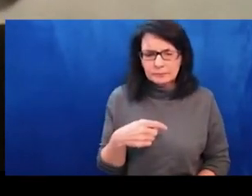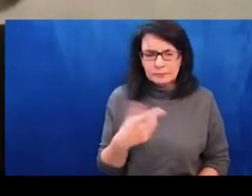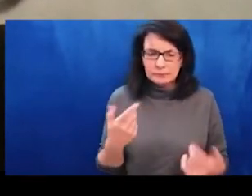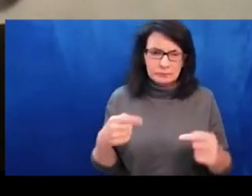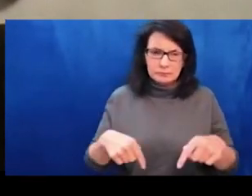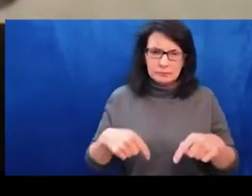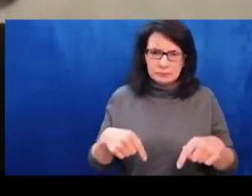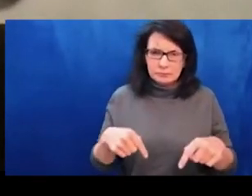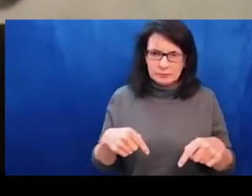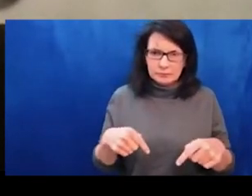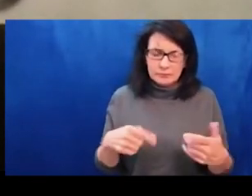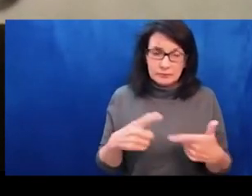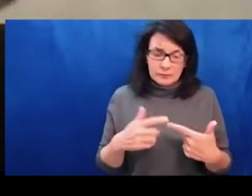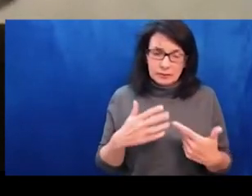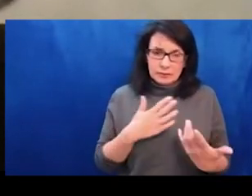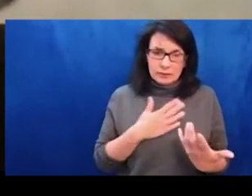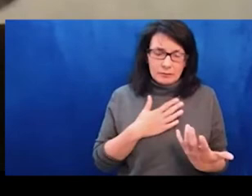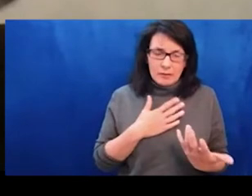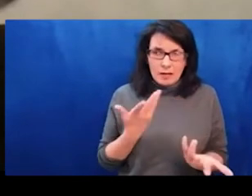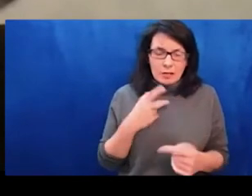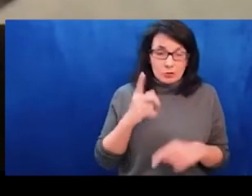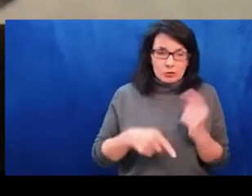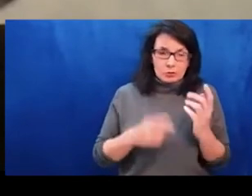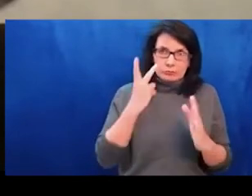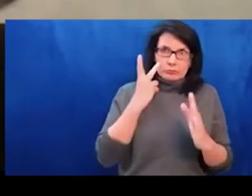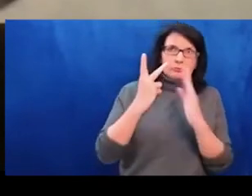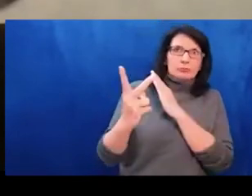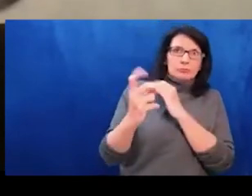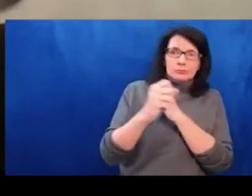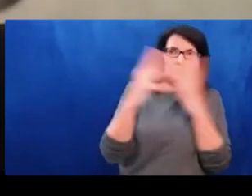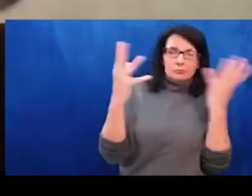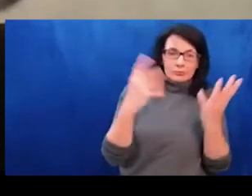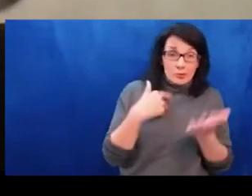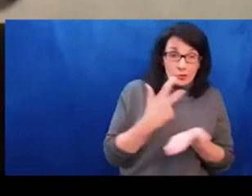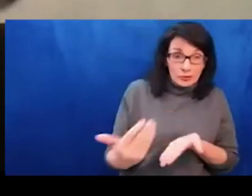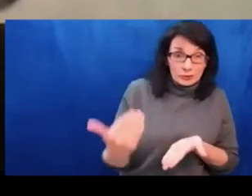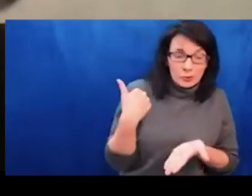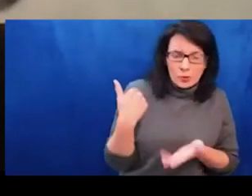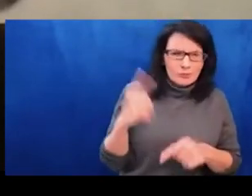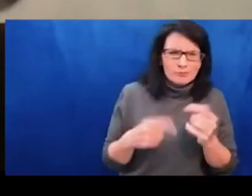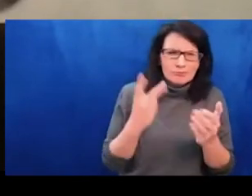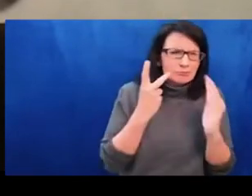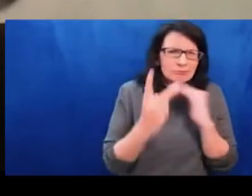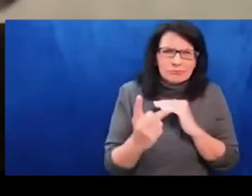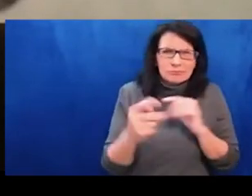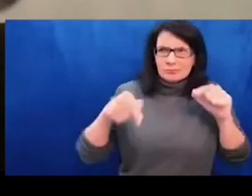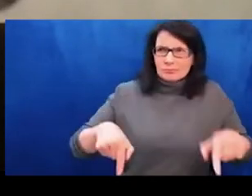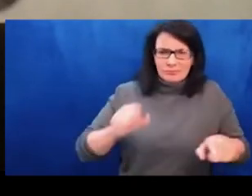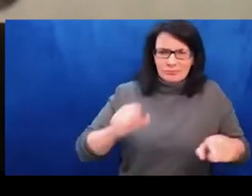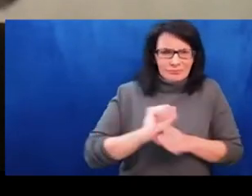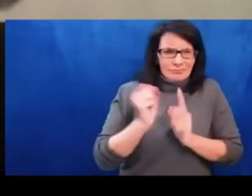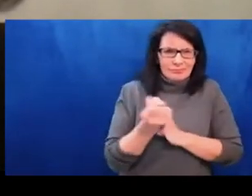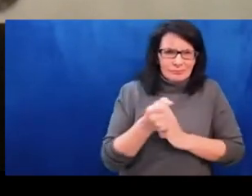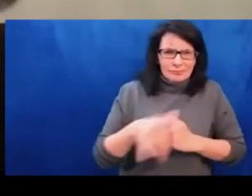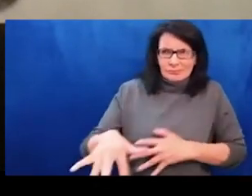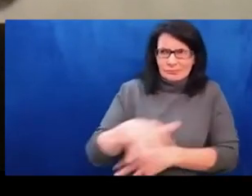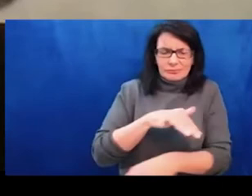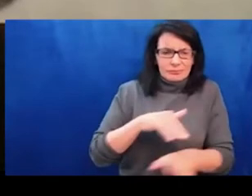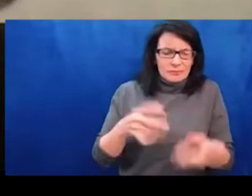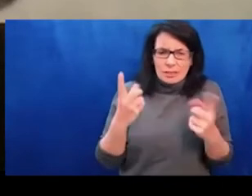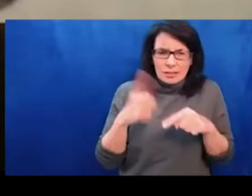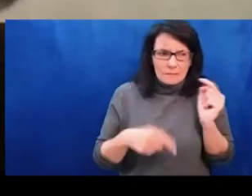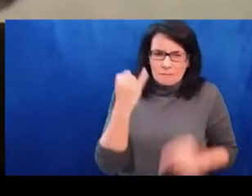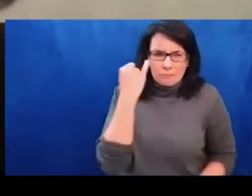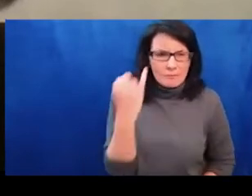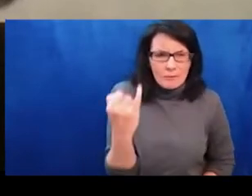play in the future. And this is also something that I'm wondering, understanding that it is close to impossible to imagine what the circumstances